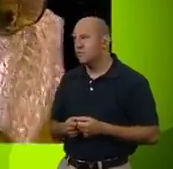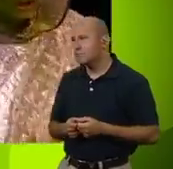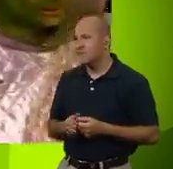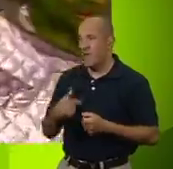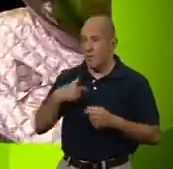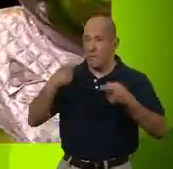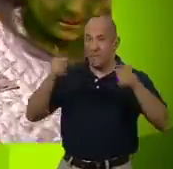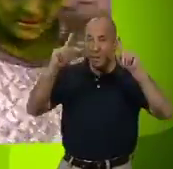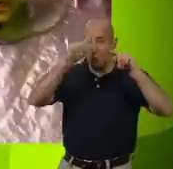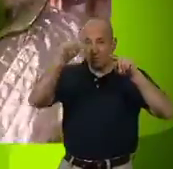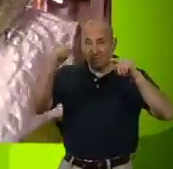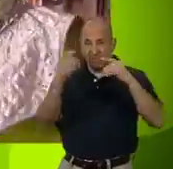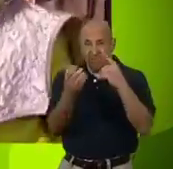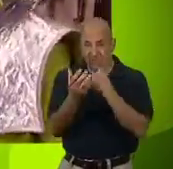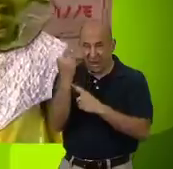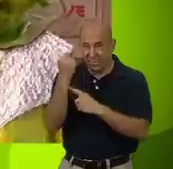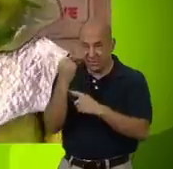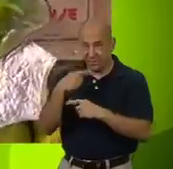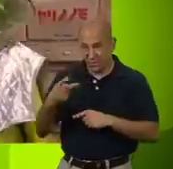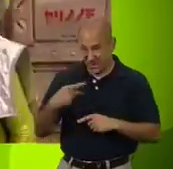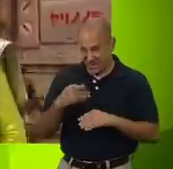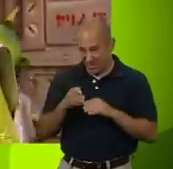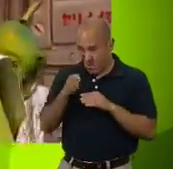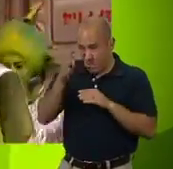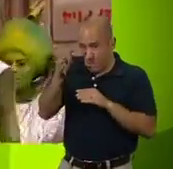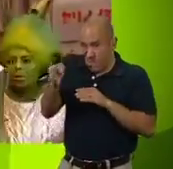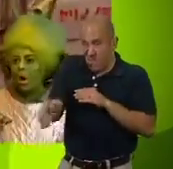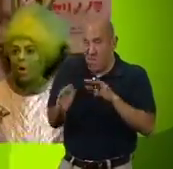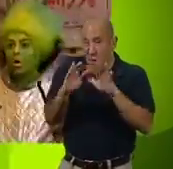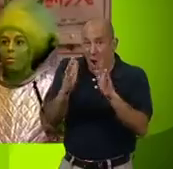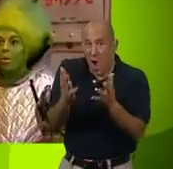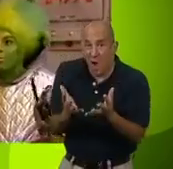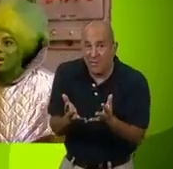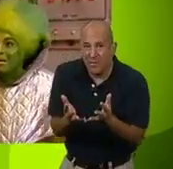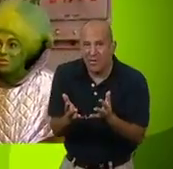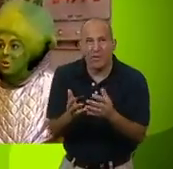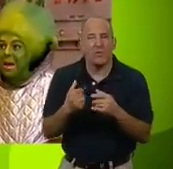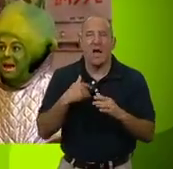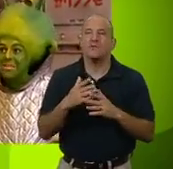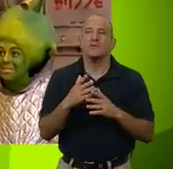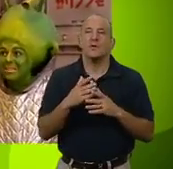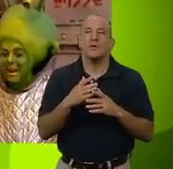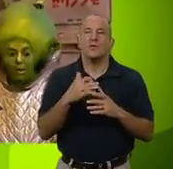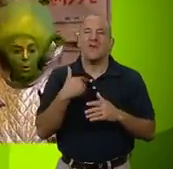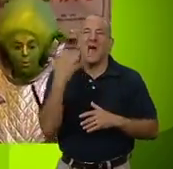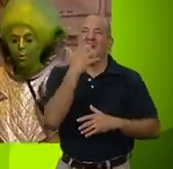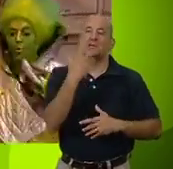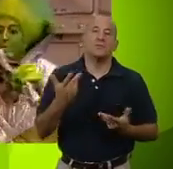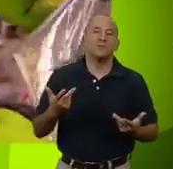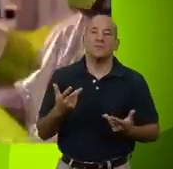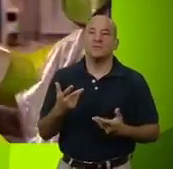If our superiors were to find out we went to Earth deliberately. Certainly. Well, we'll have to do it by accident, then.